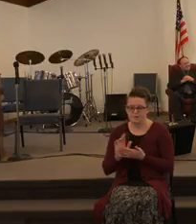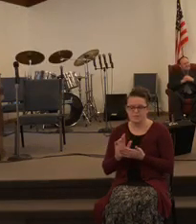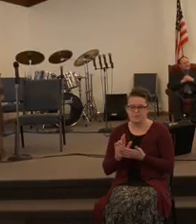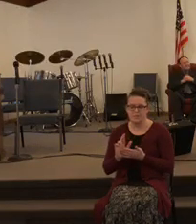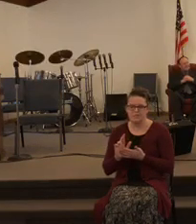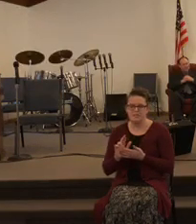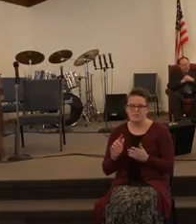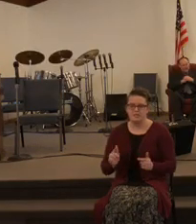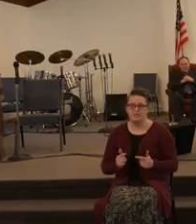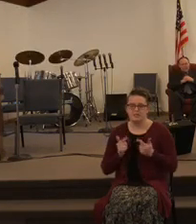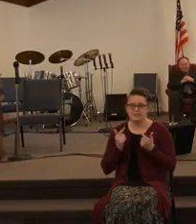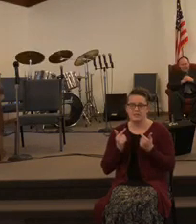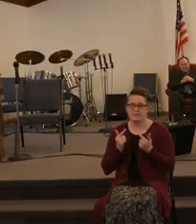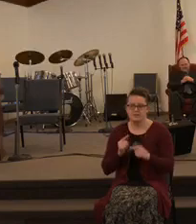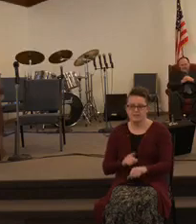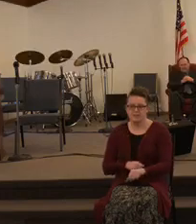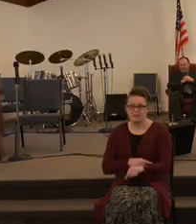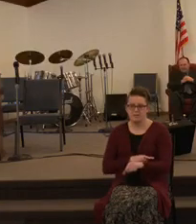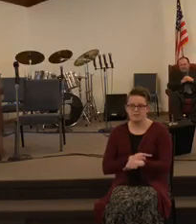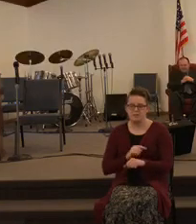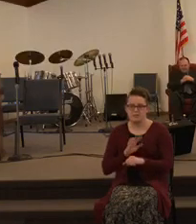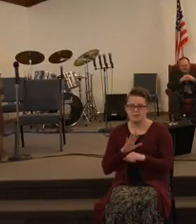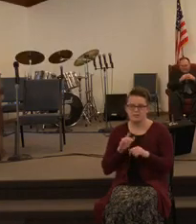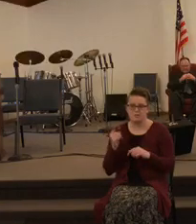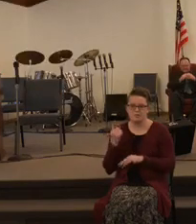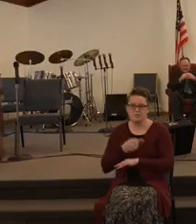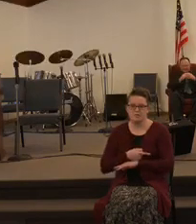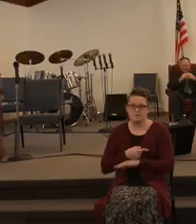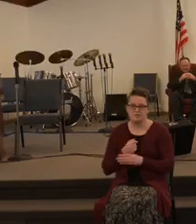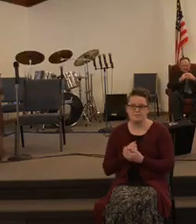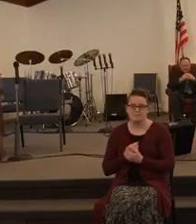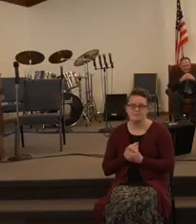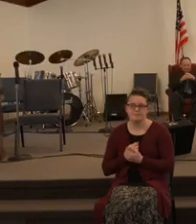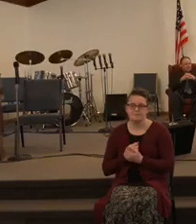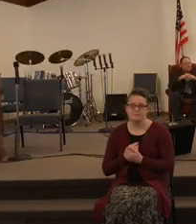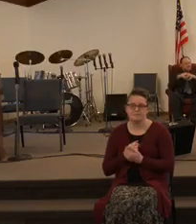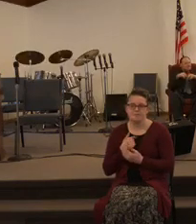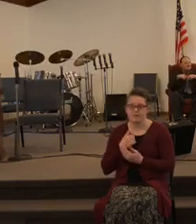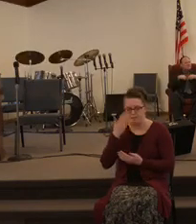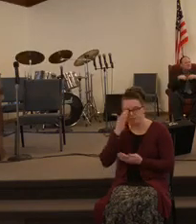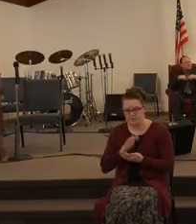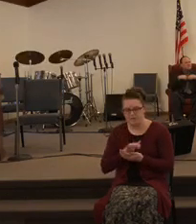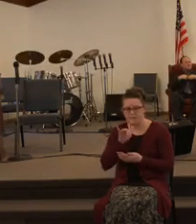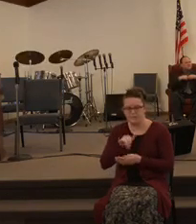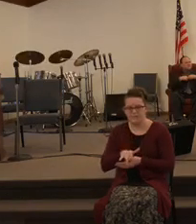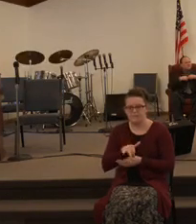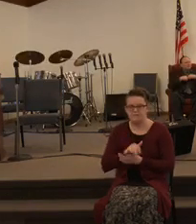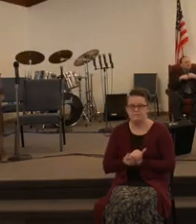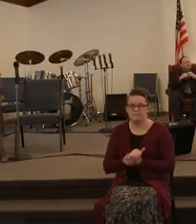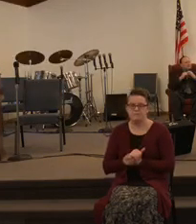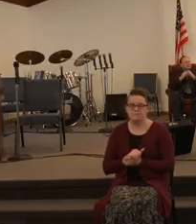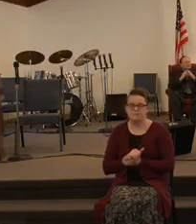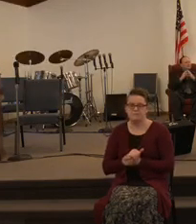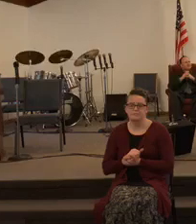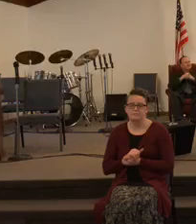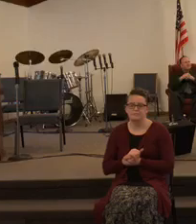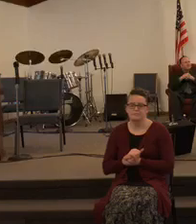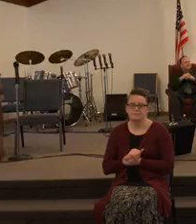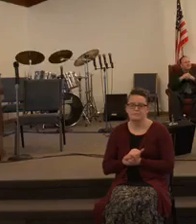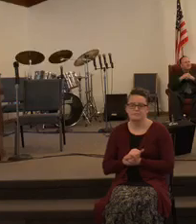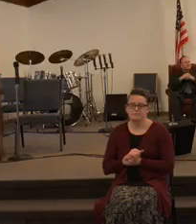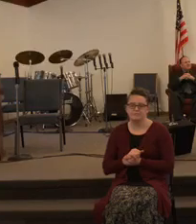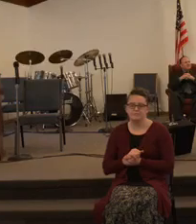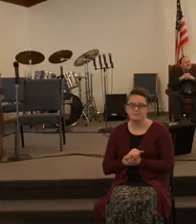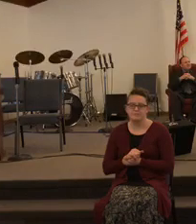lengthen your days upon this earth. All right. You're certain. I just believe that. You know,